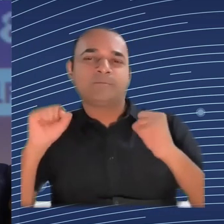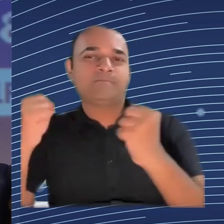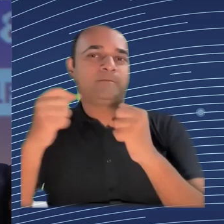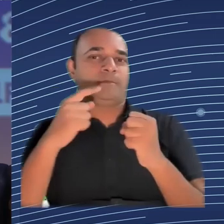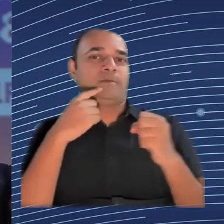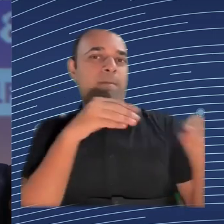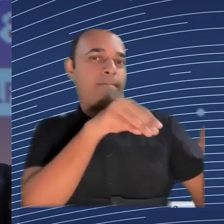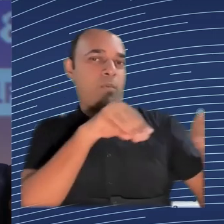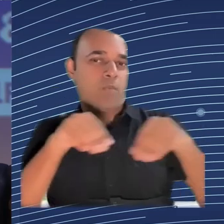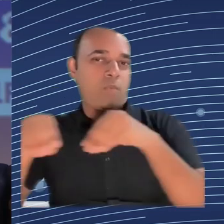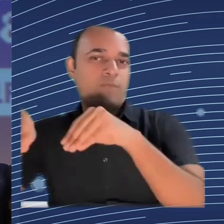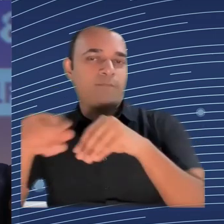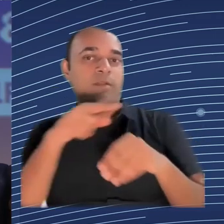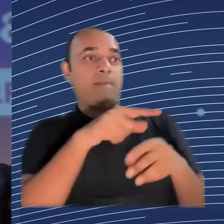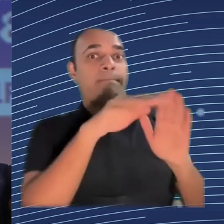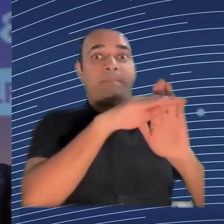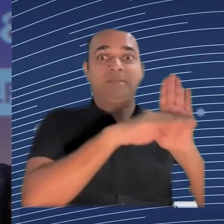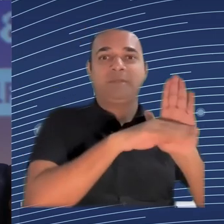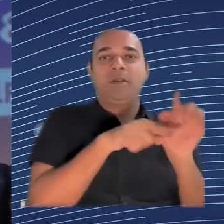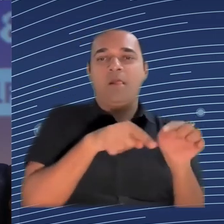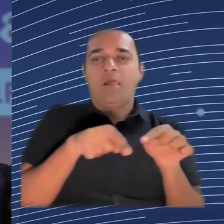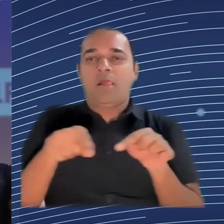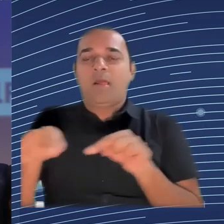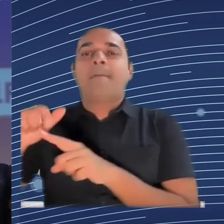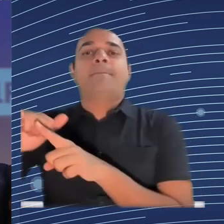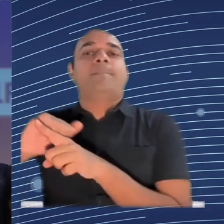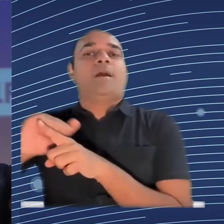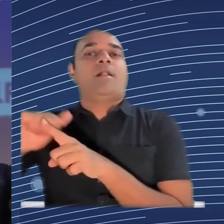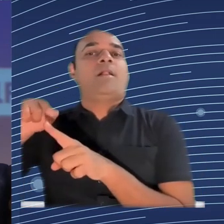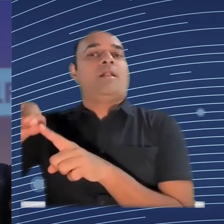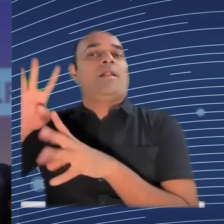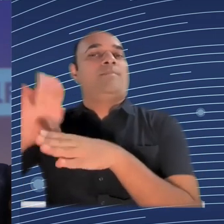day, or when we're forced to by regulation.